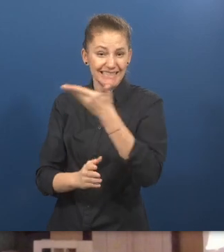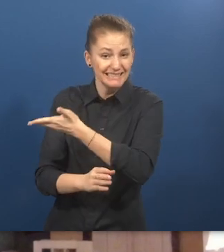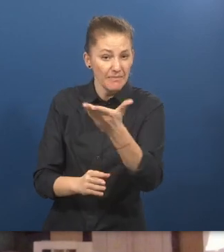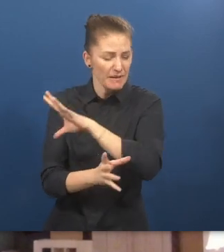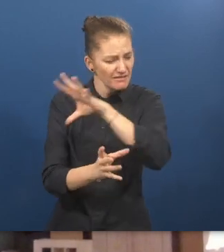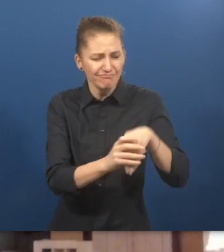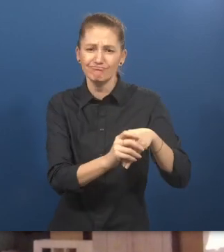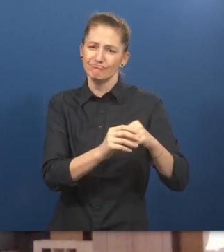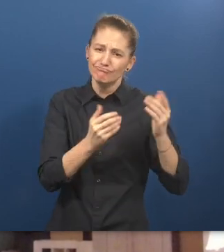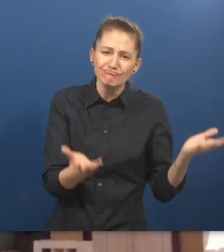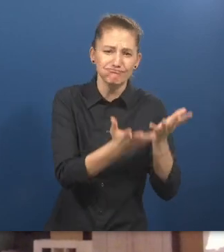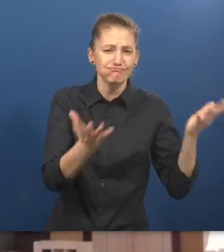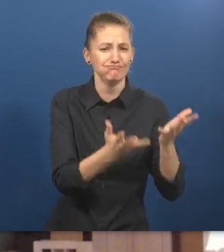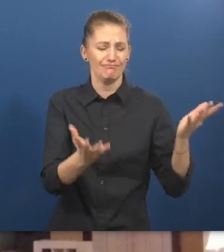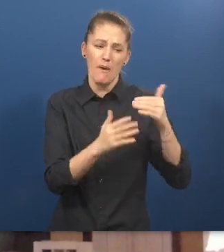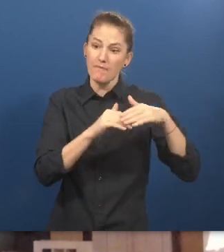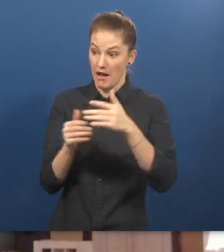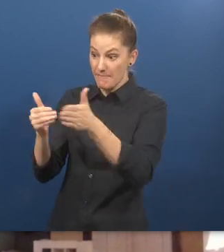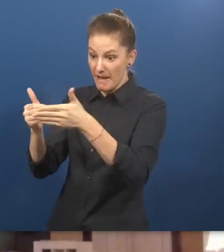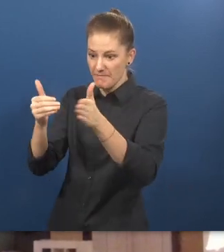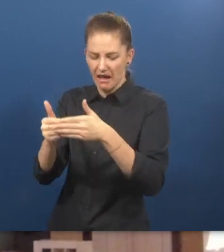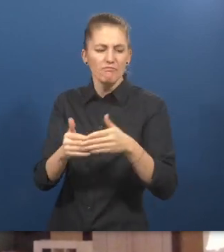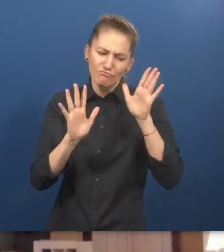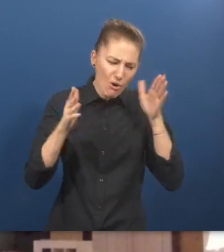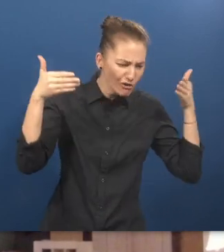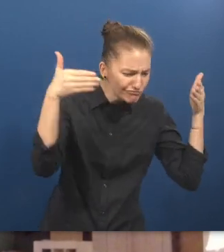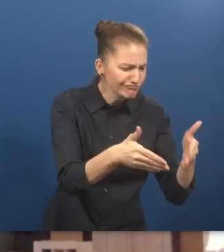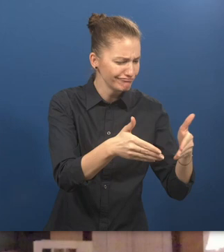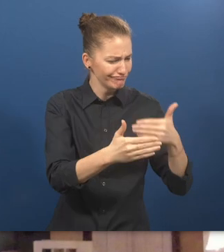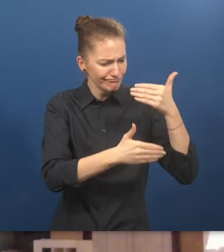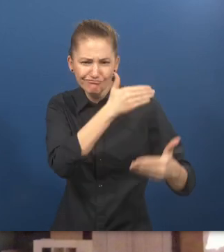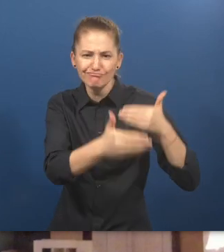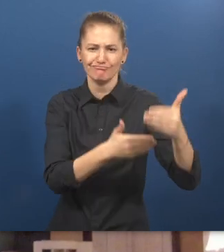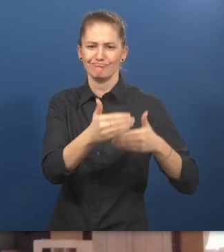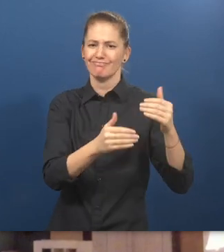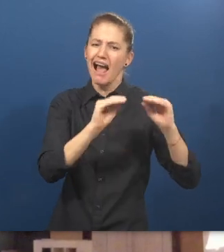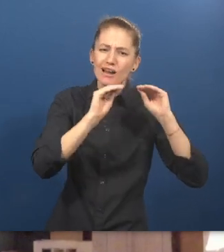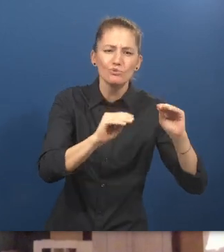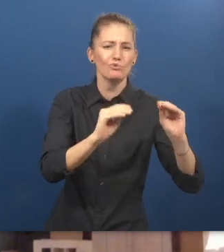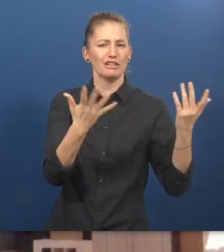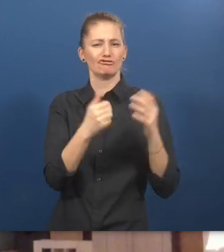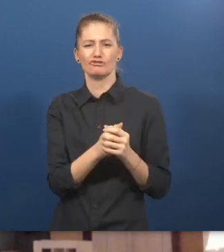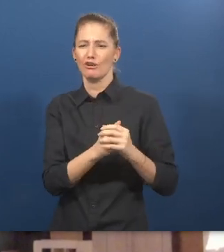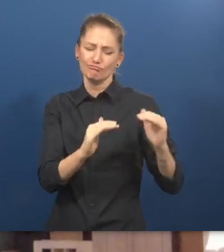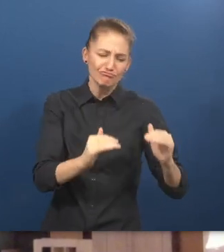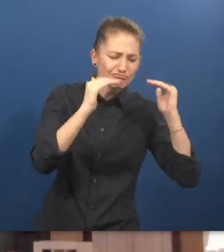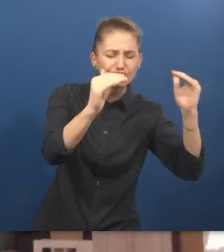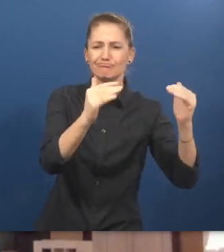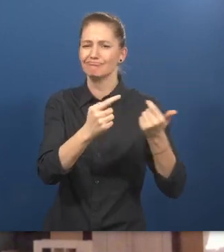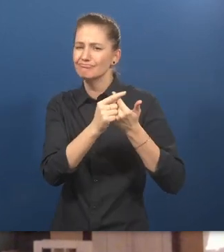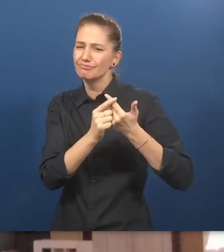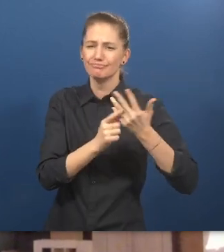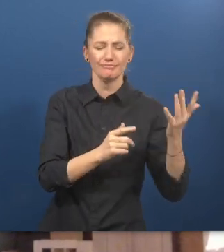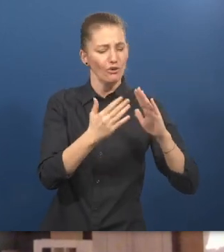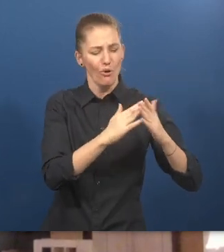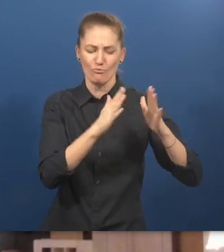institutions, energy and resources are focused on innovative and inclusive programs to improve the transition and education of young adults,